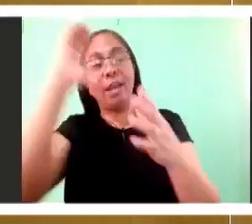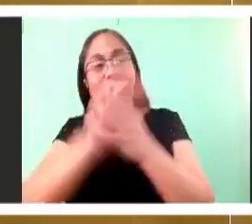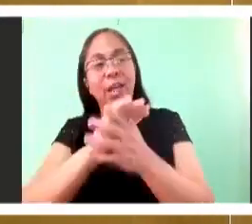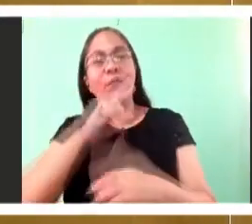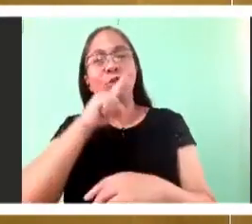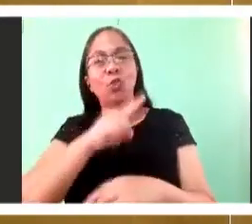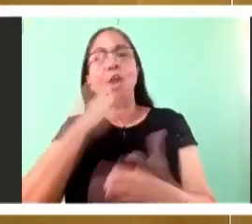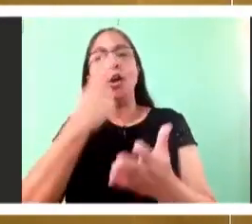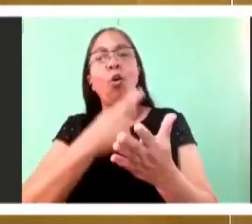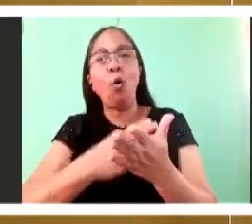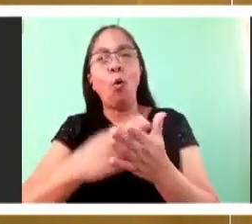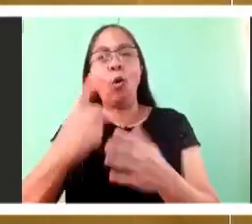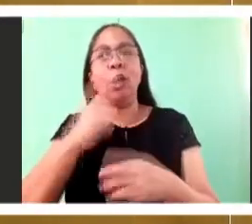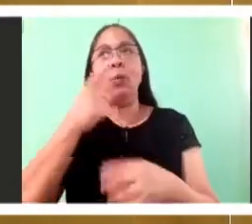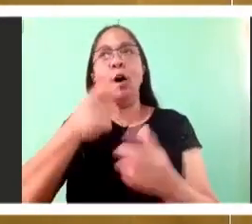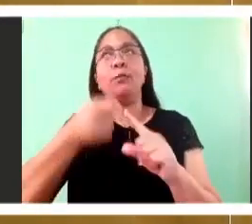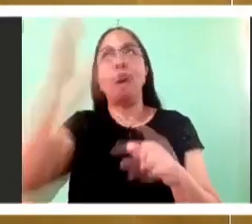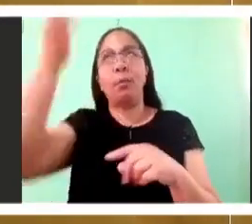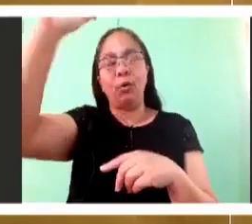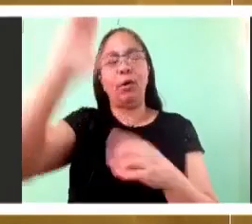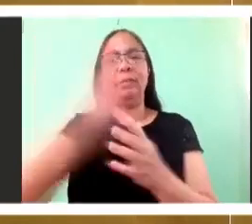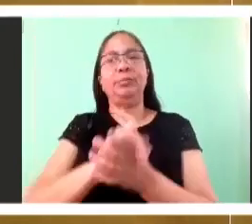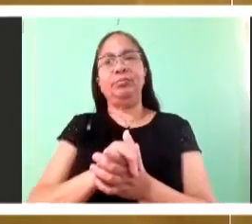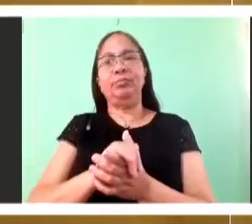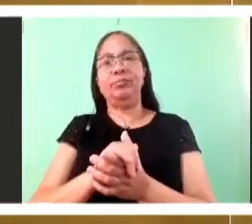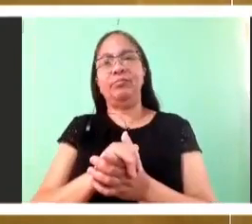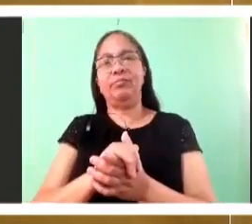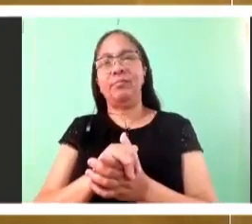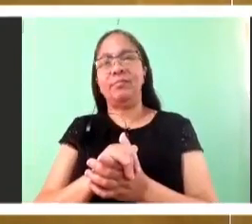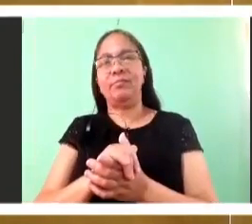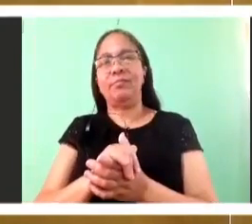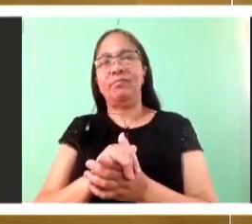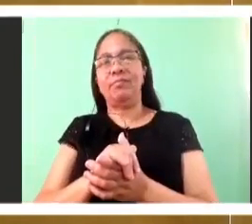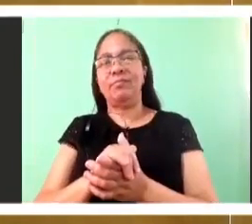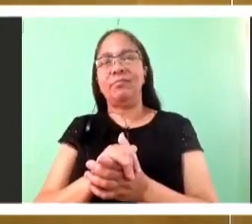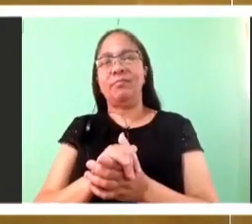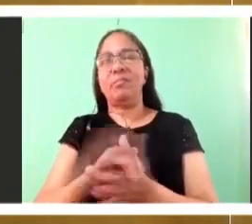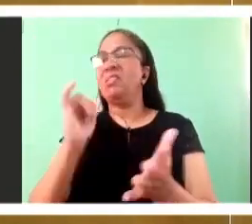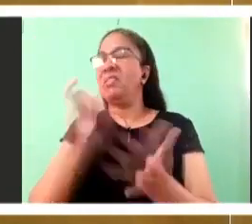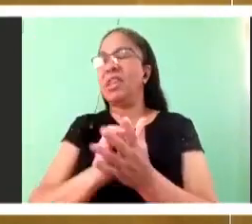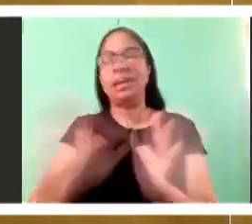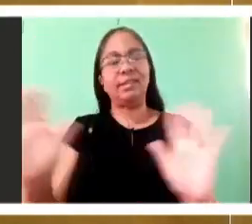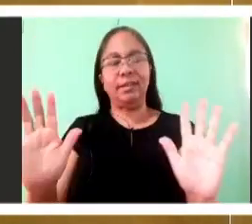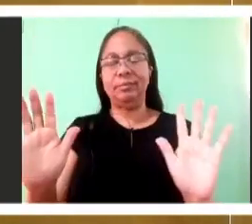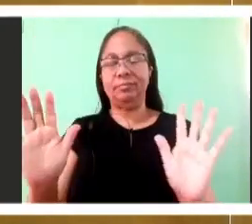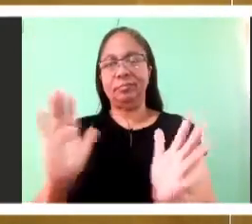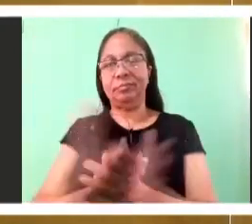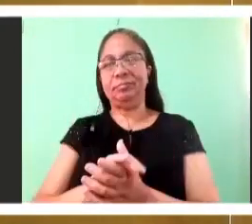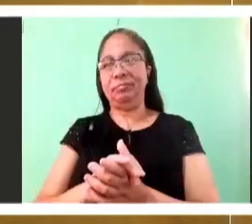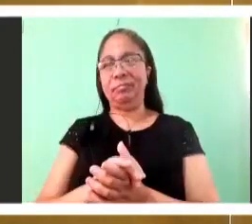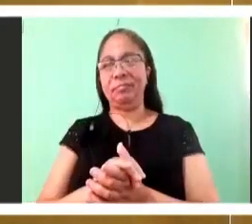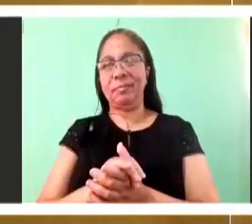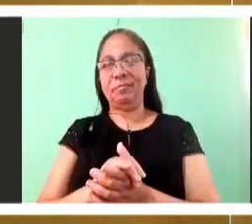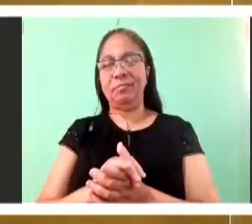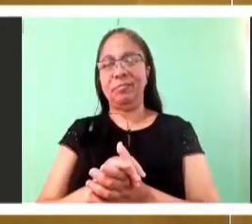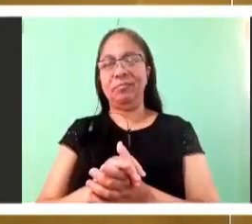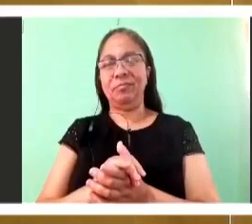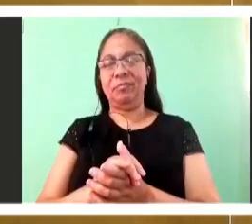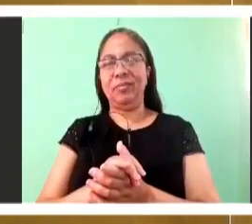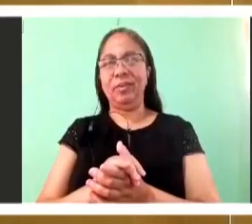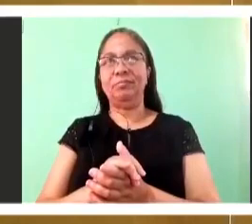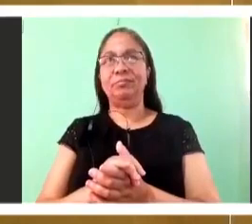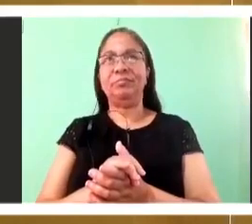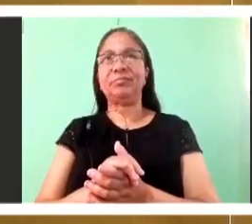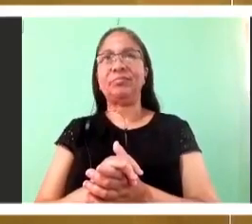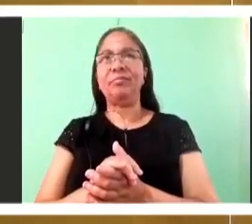to understand or to believe that the bread and the wine become the body and blood of Jesus Christ.